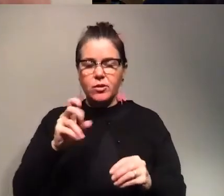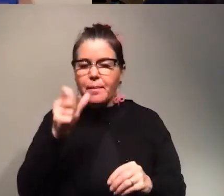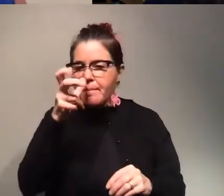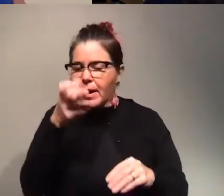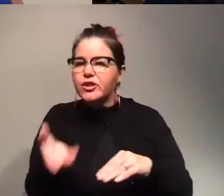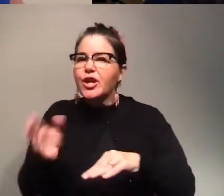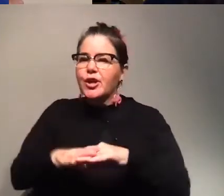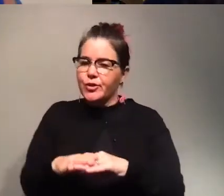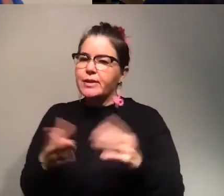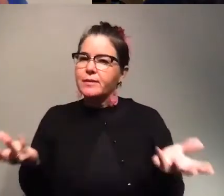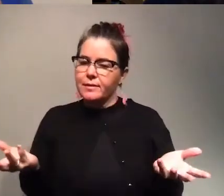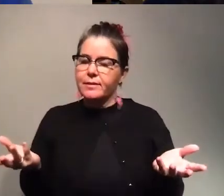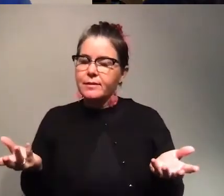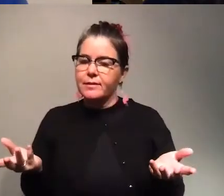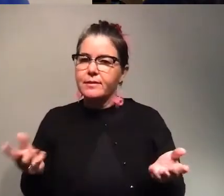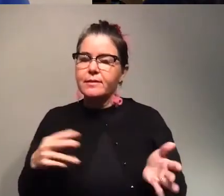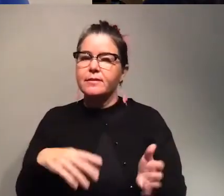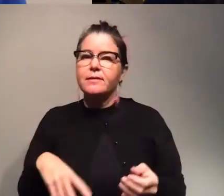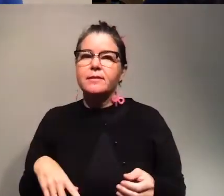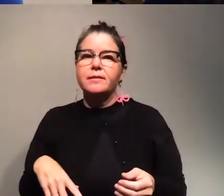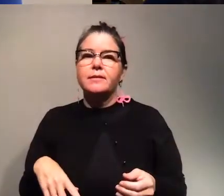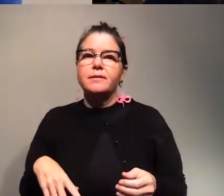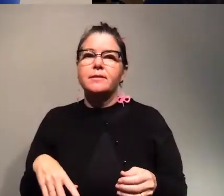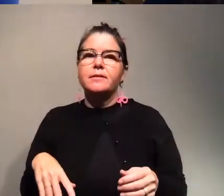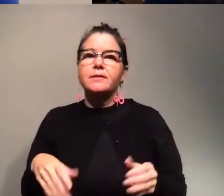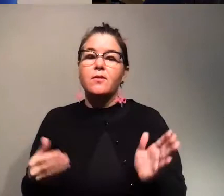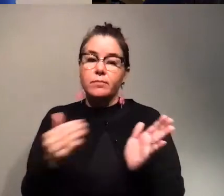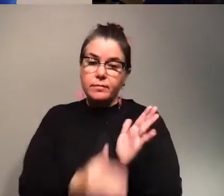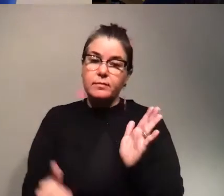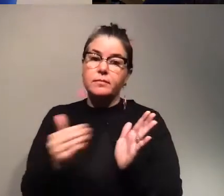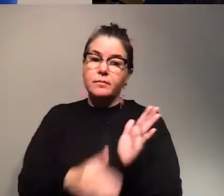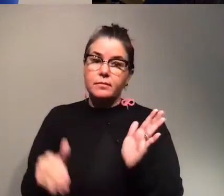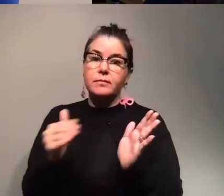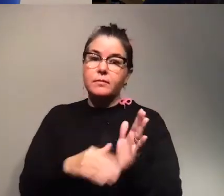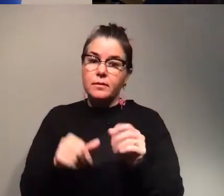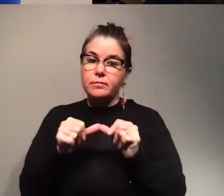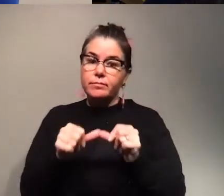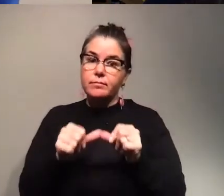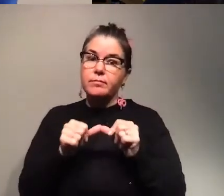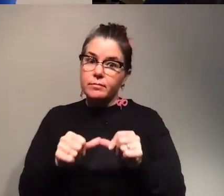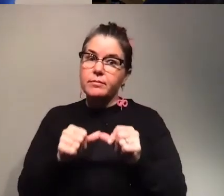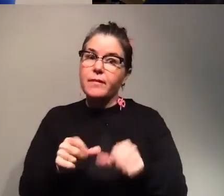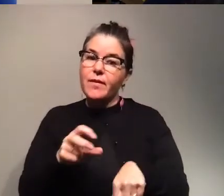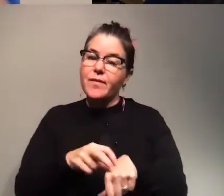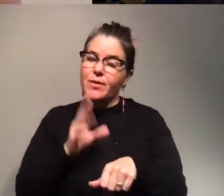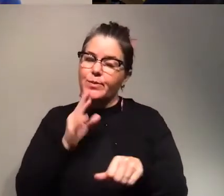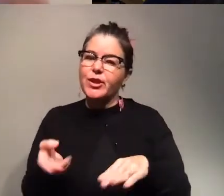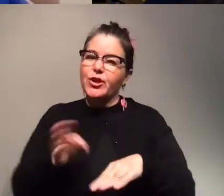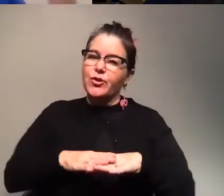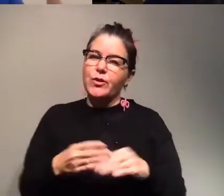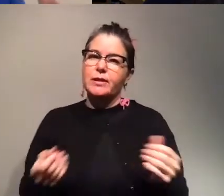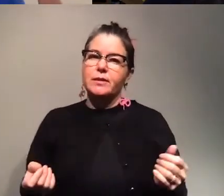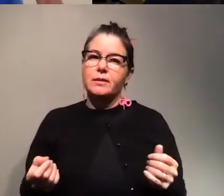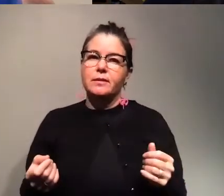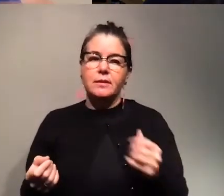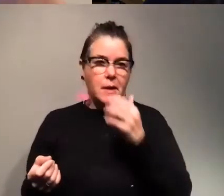because of that, the frequency and the persistence of the viral diseases also increase. So it's more like these